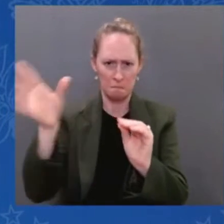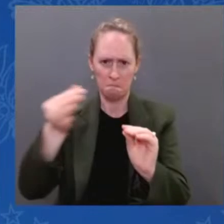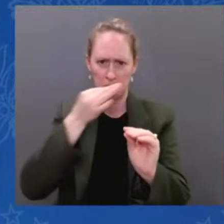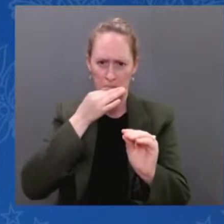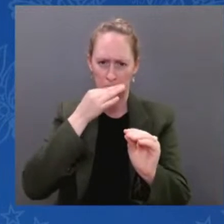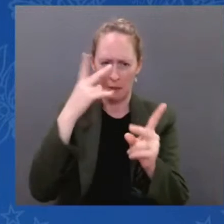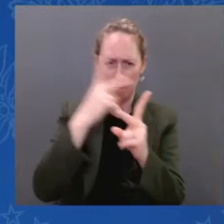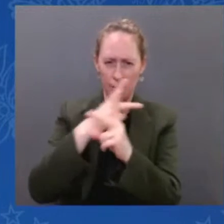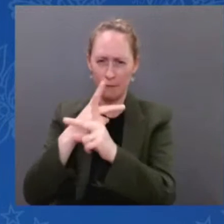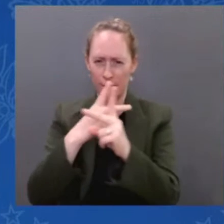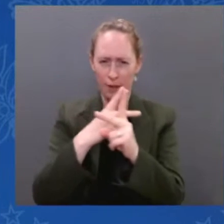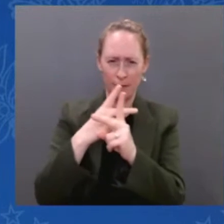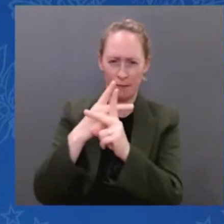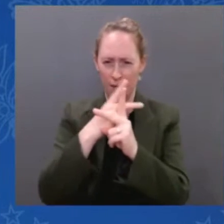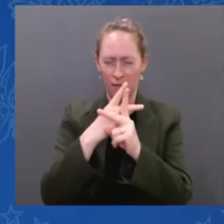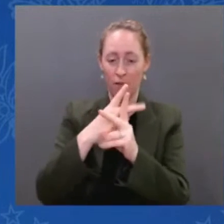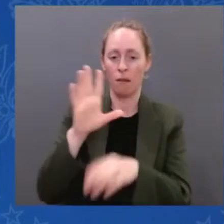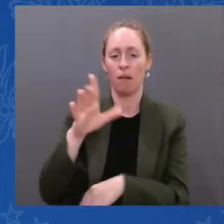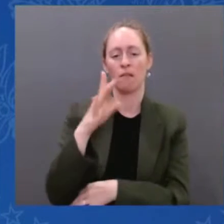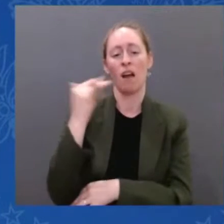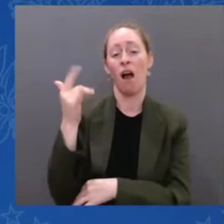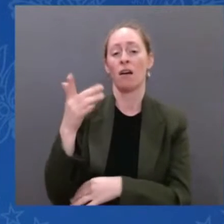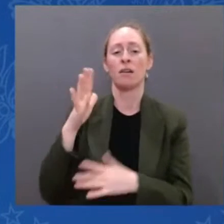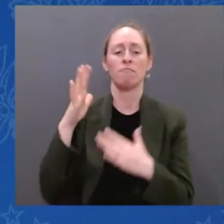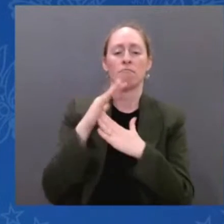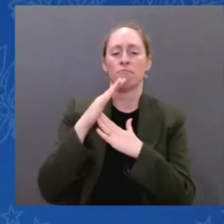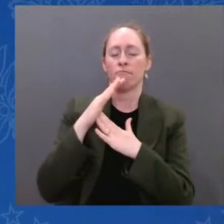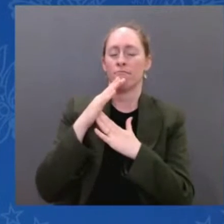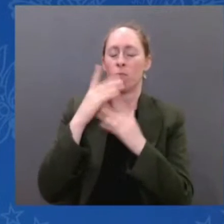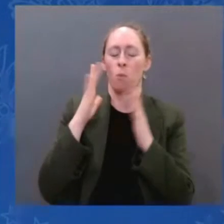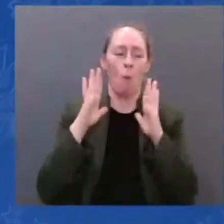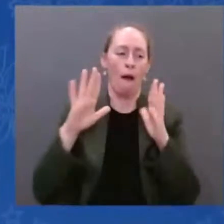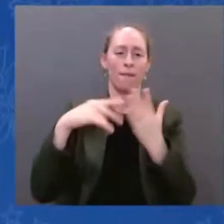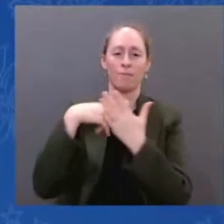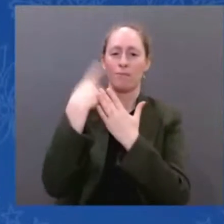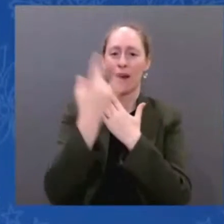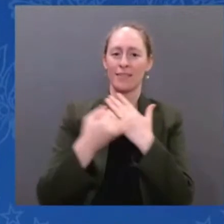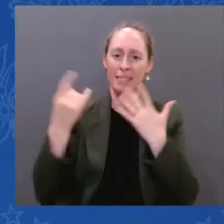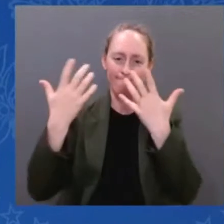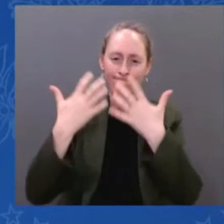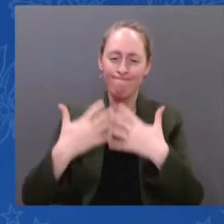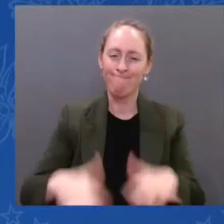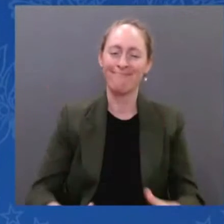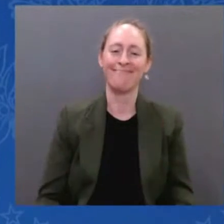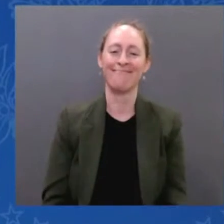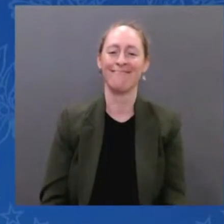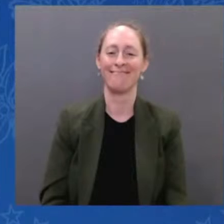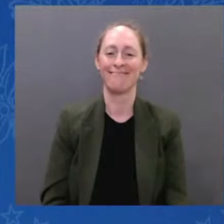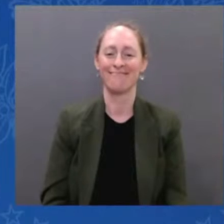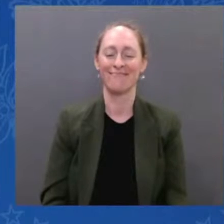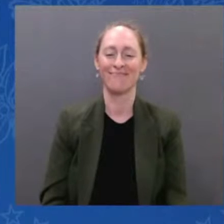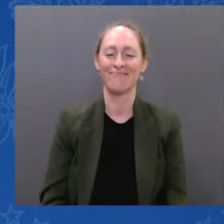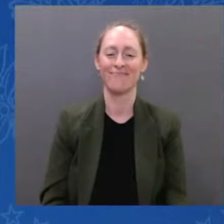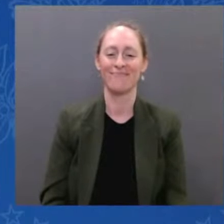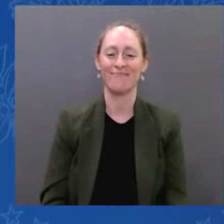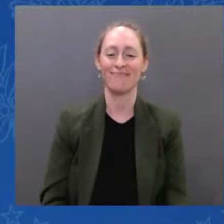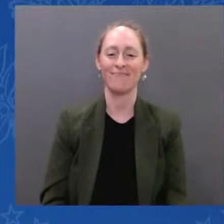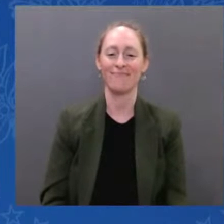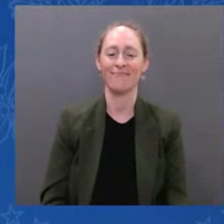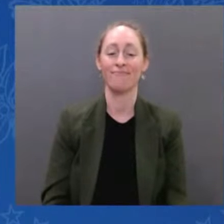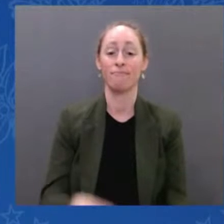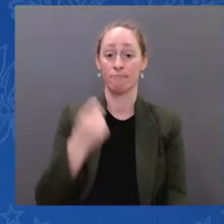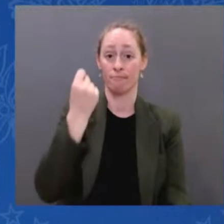team. Joined, by the way, with our international partners, the European Space Agency